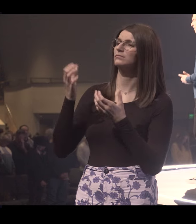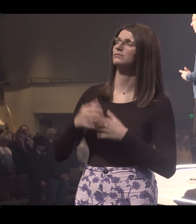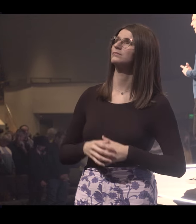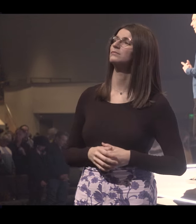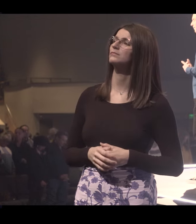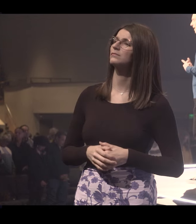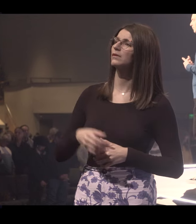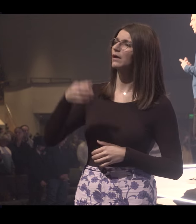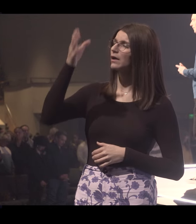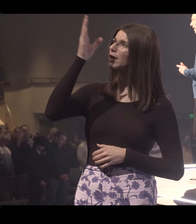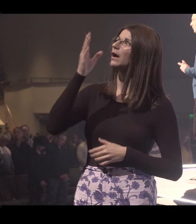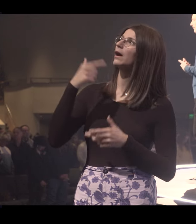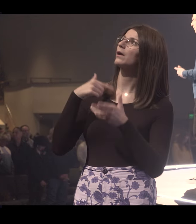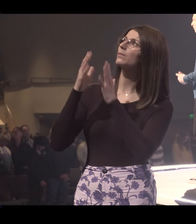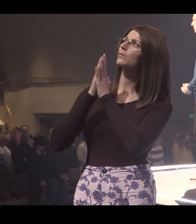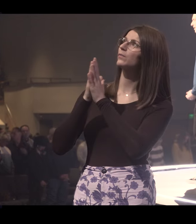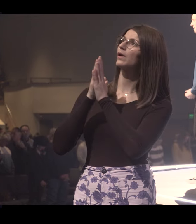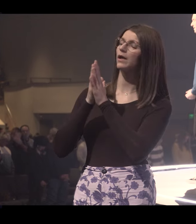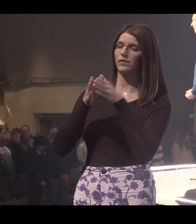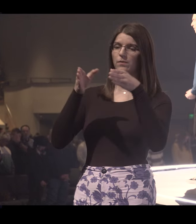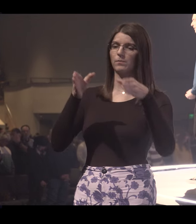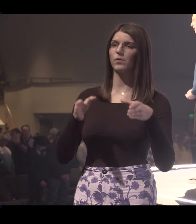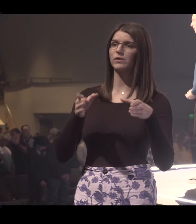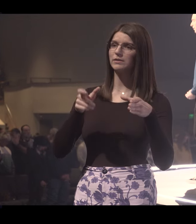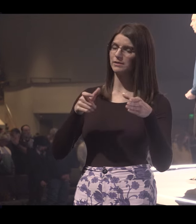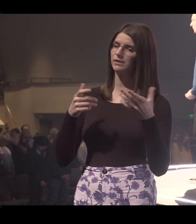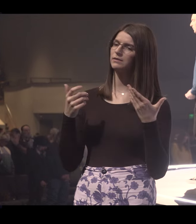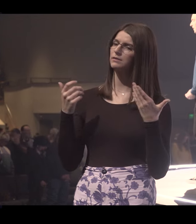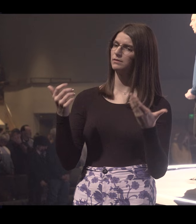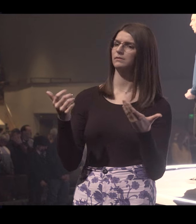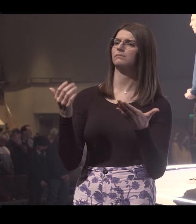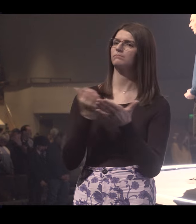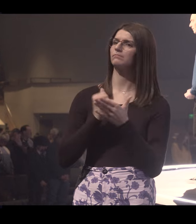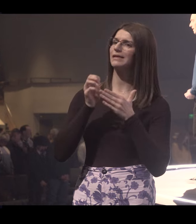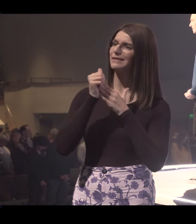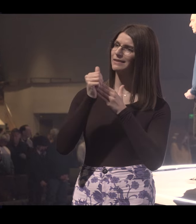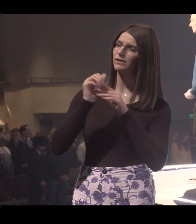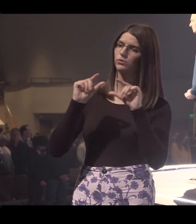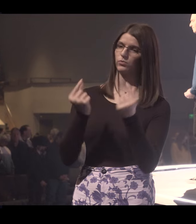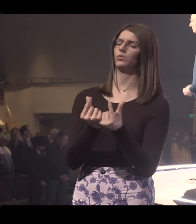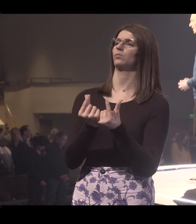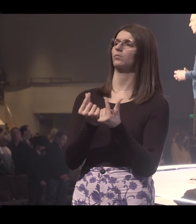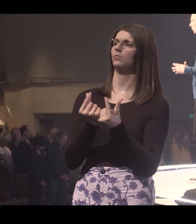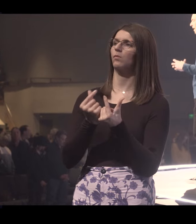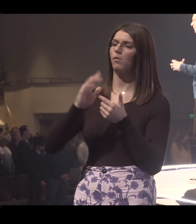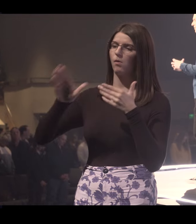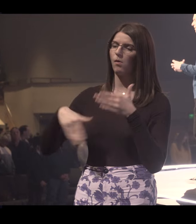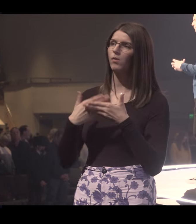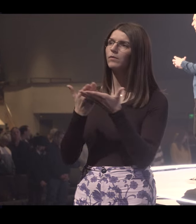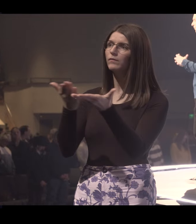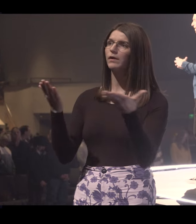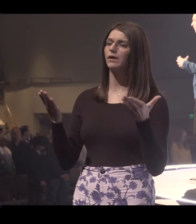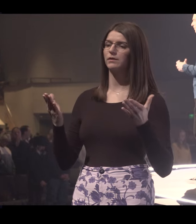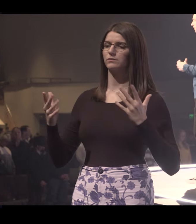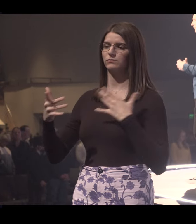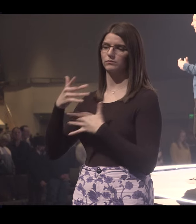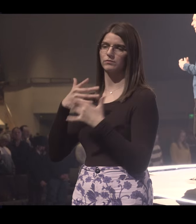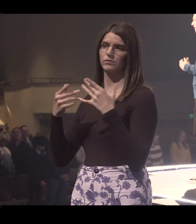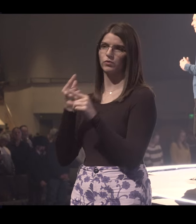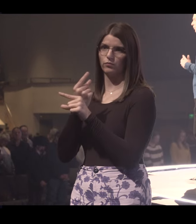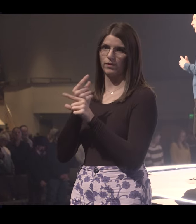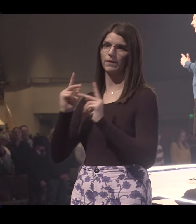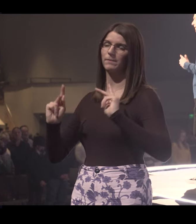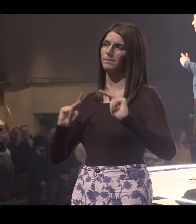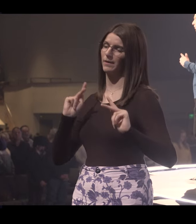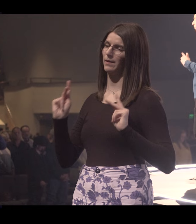us. So God, I pray for that. I pray for the person that needs to step up and lead a group. Would all of us surround ourselves with the